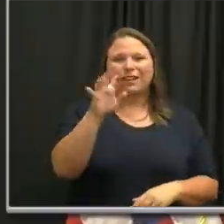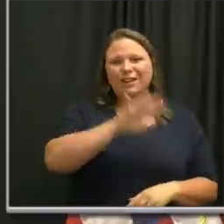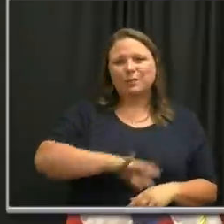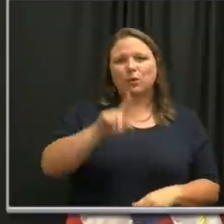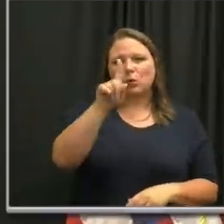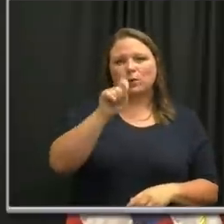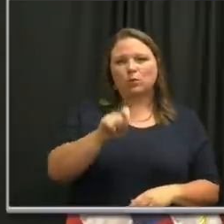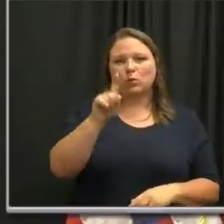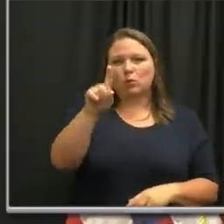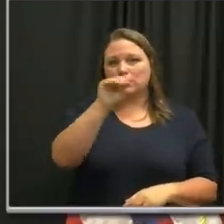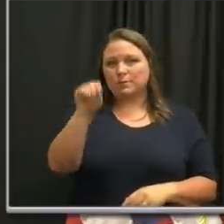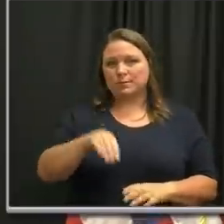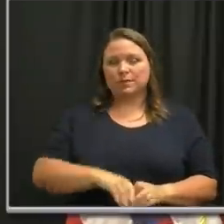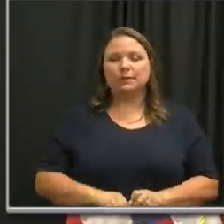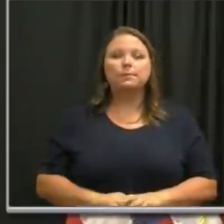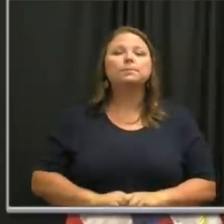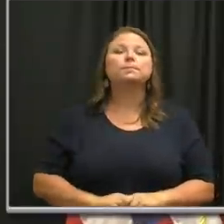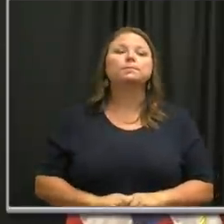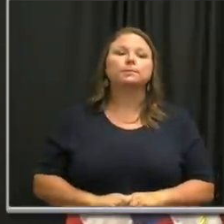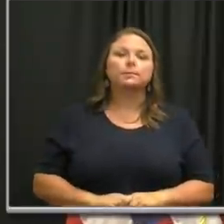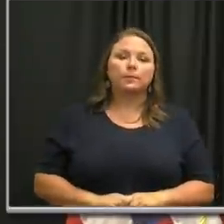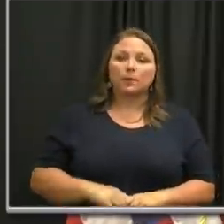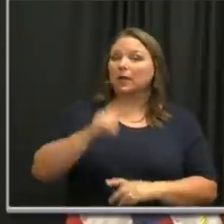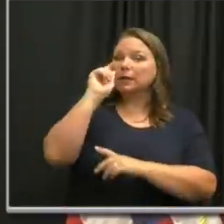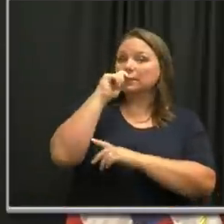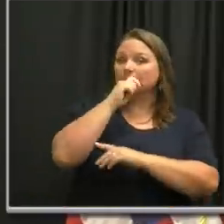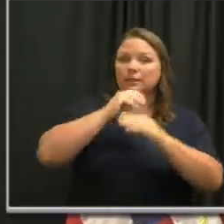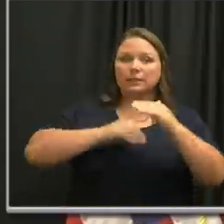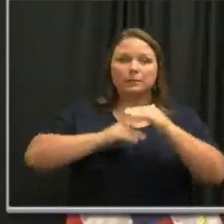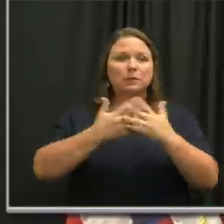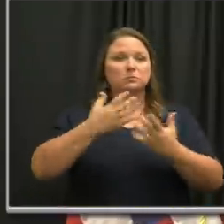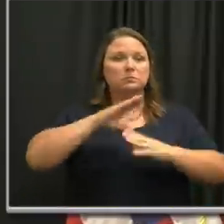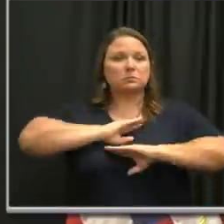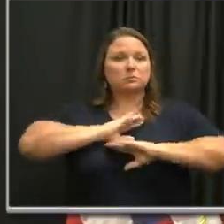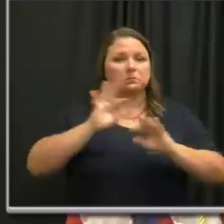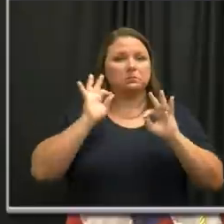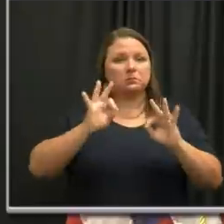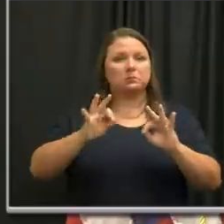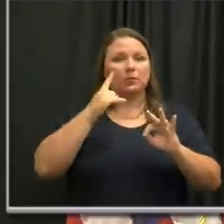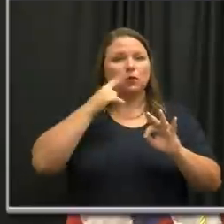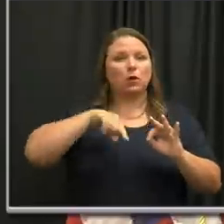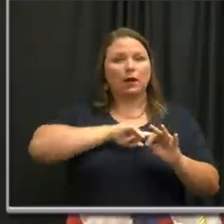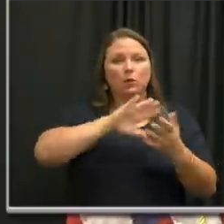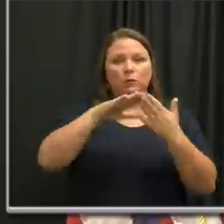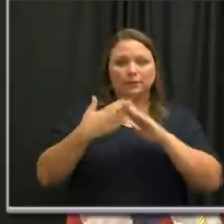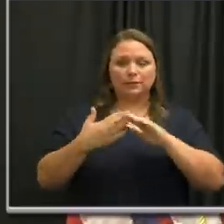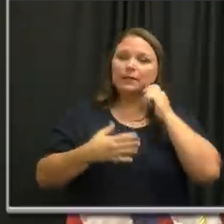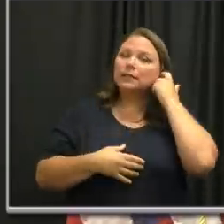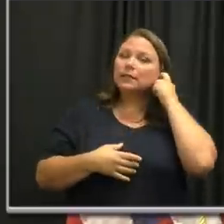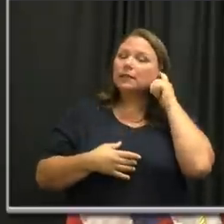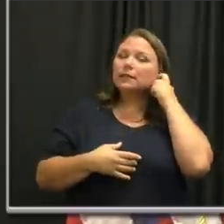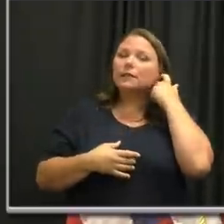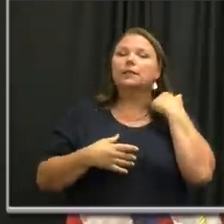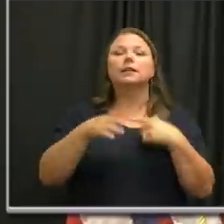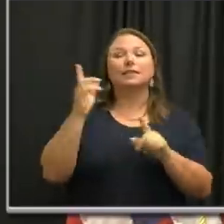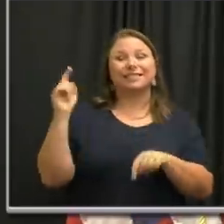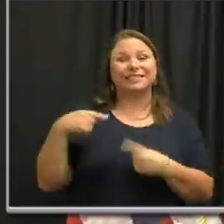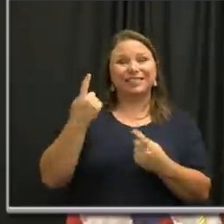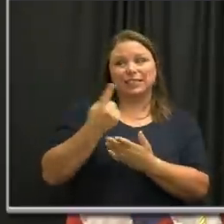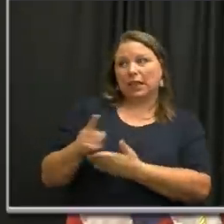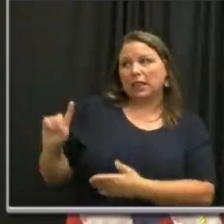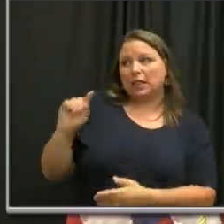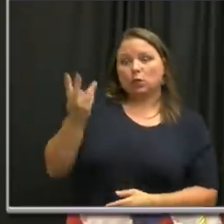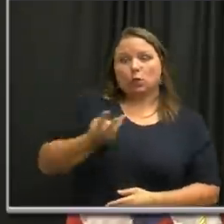.1. Testing capacity remains at a satisfactory level for a city of our size. In fact, since last